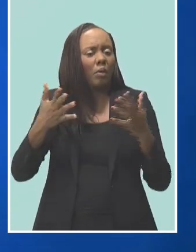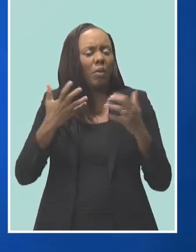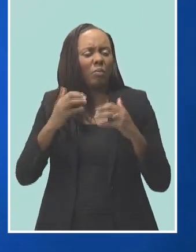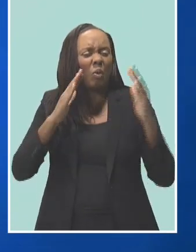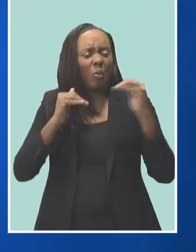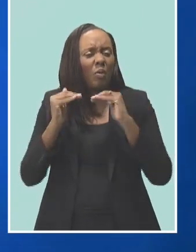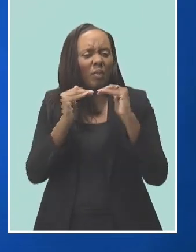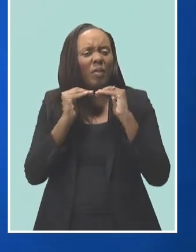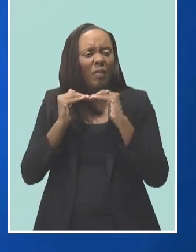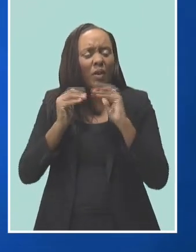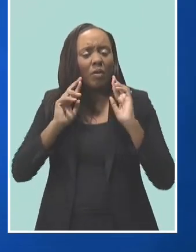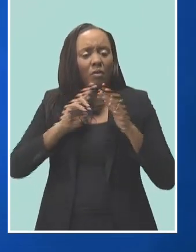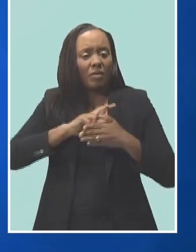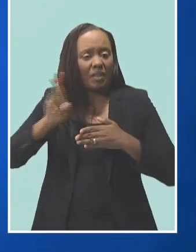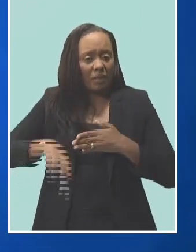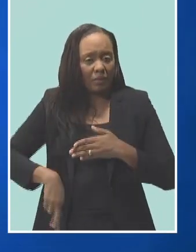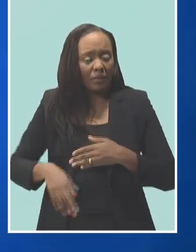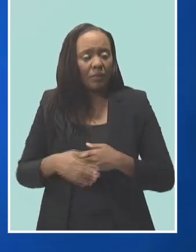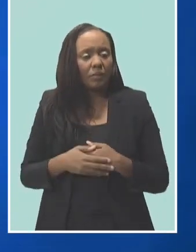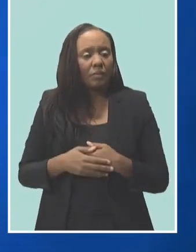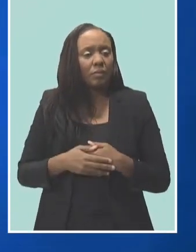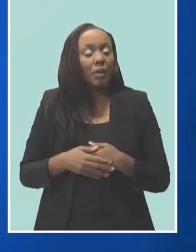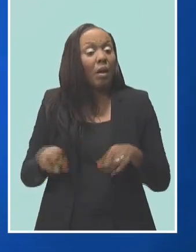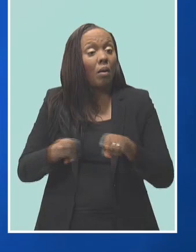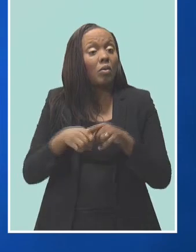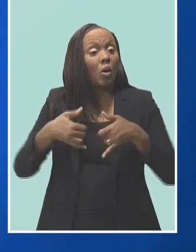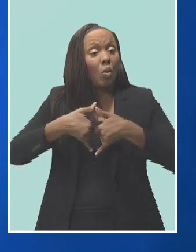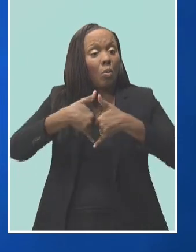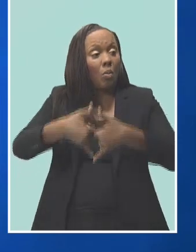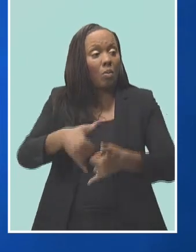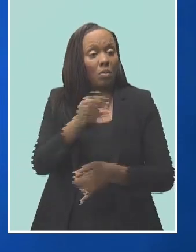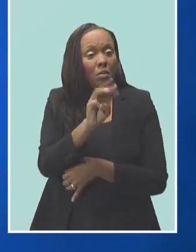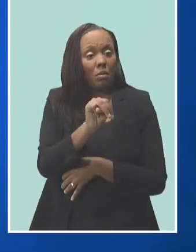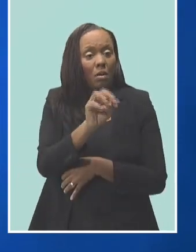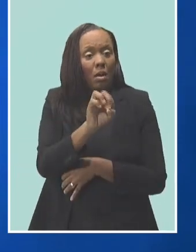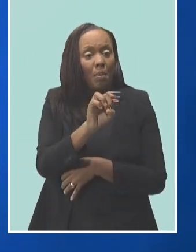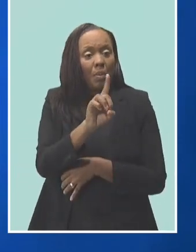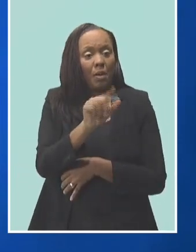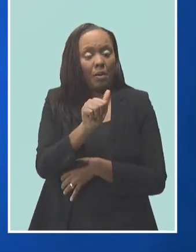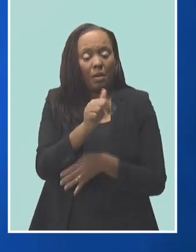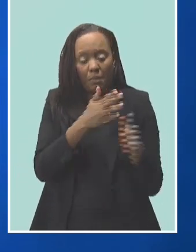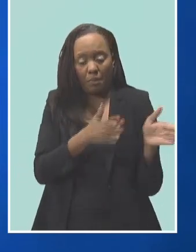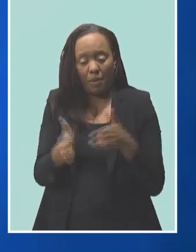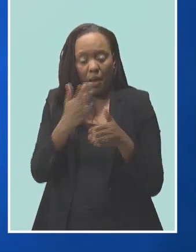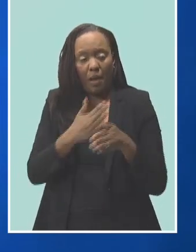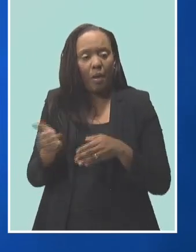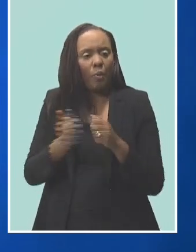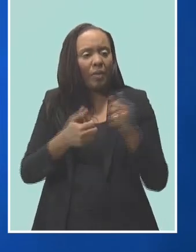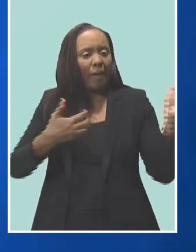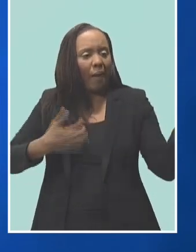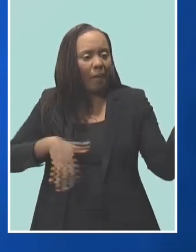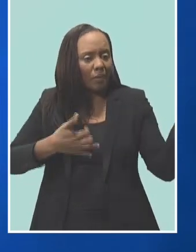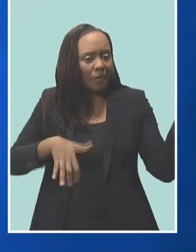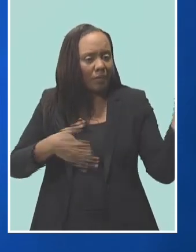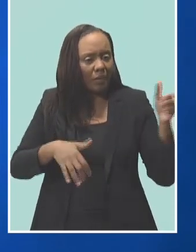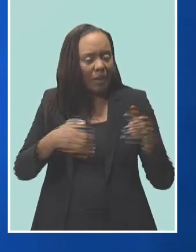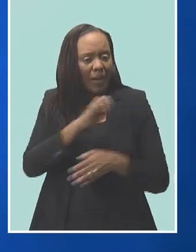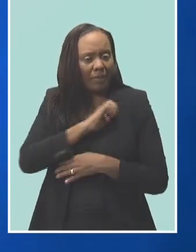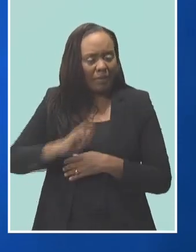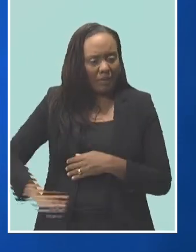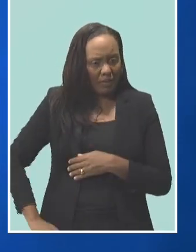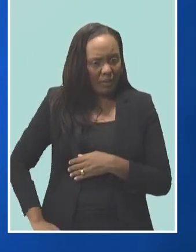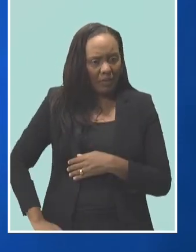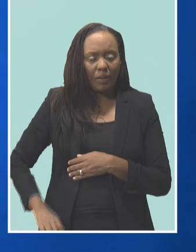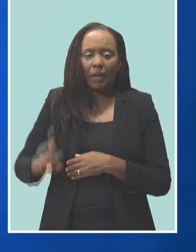you that while media wars, which had been planned in partnership with the Argentine embassy to coincide with World Press Freedom Day this month,